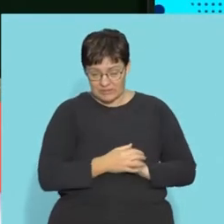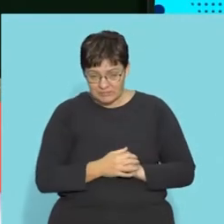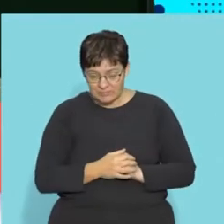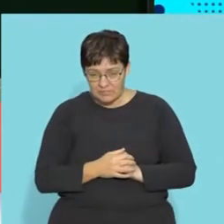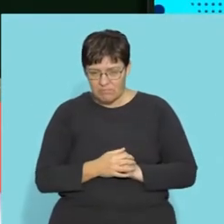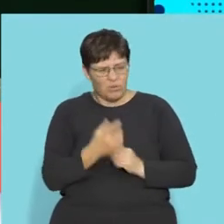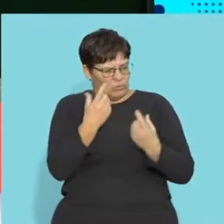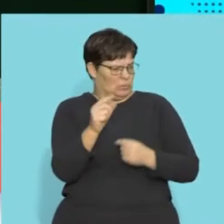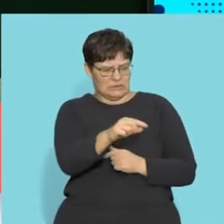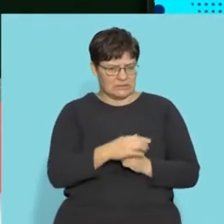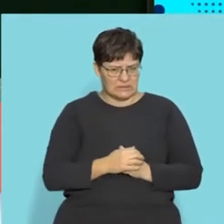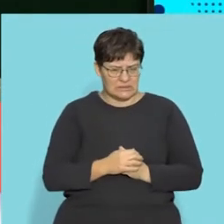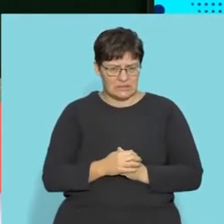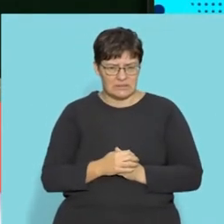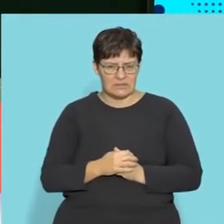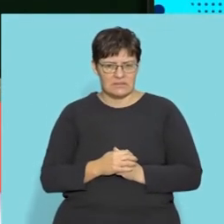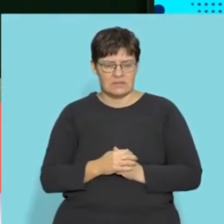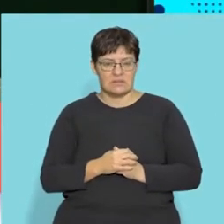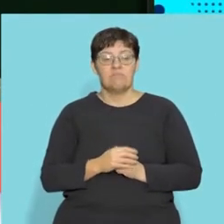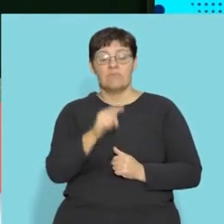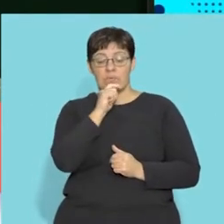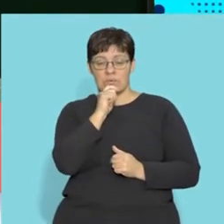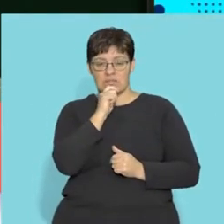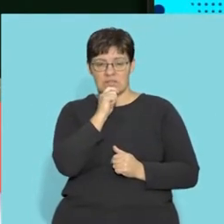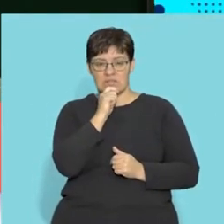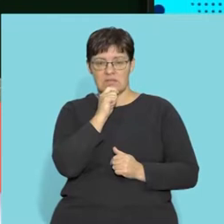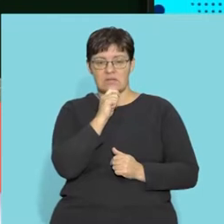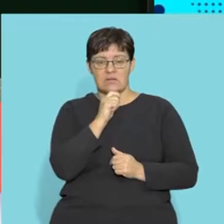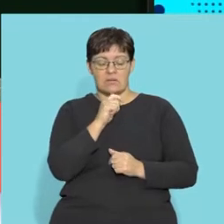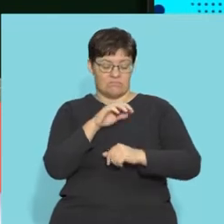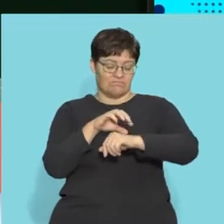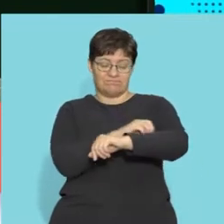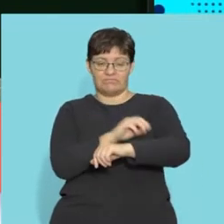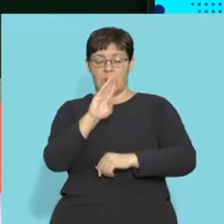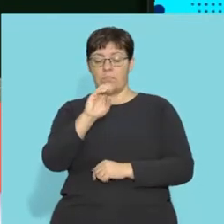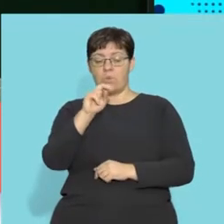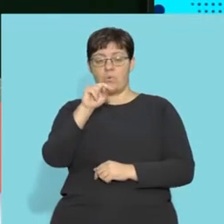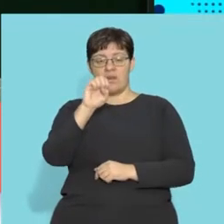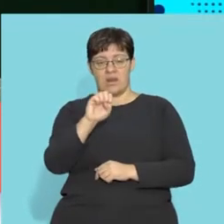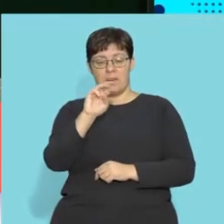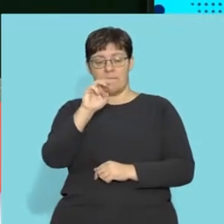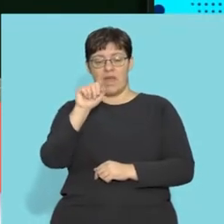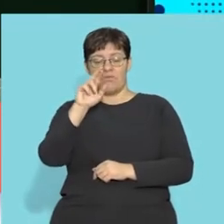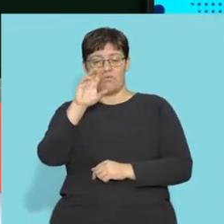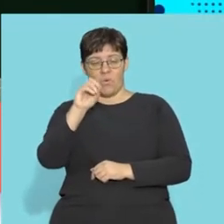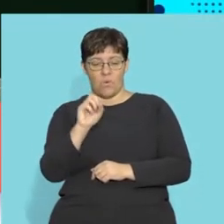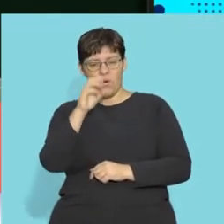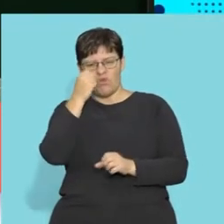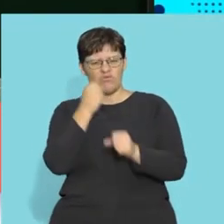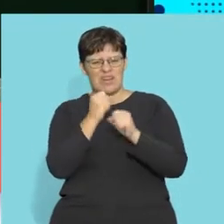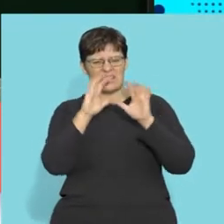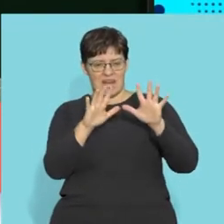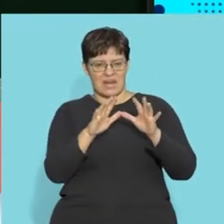therapy. What they do is they take stem cells from bone marrow. Now, if you remember in grade 10,